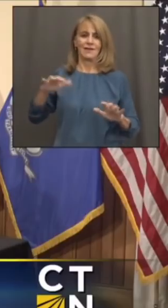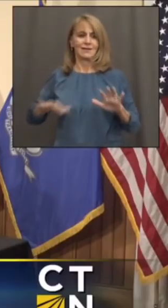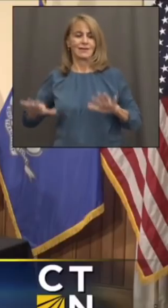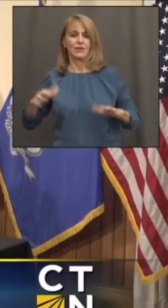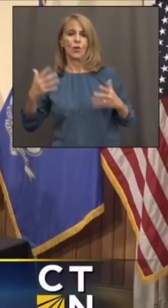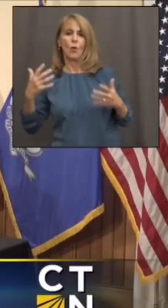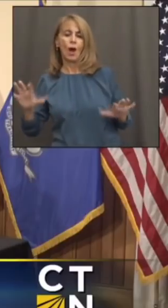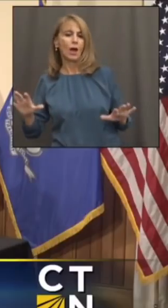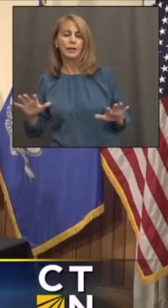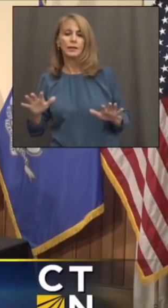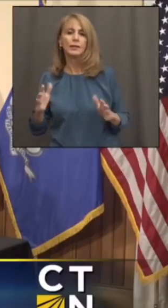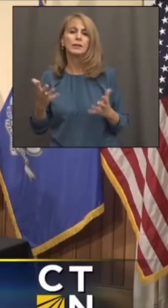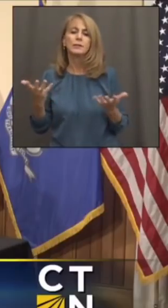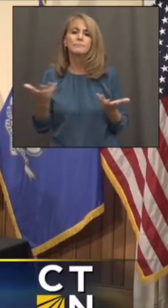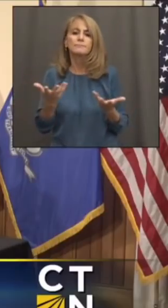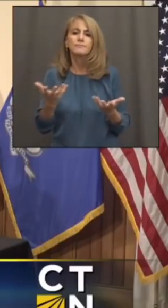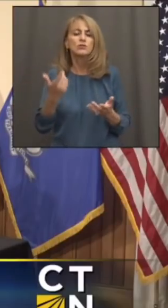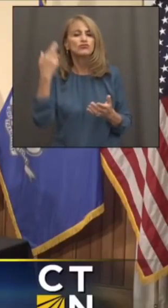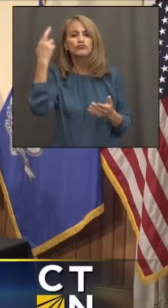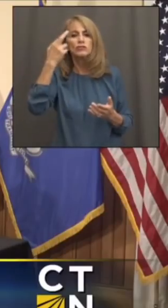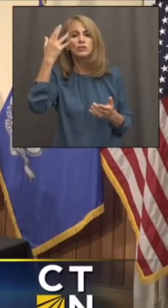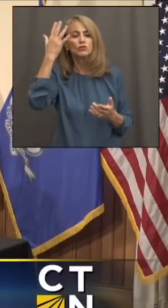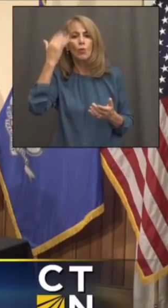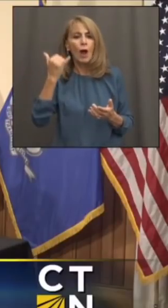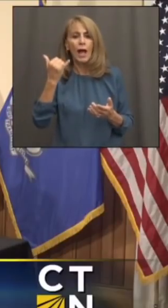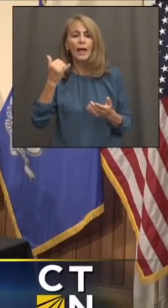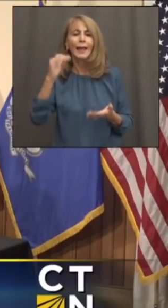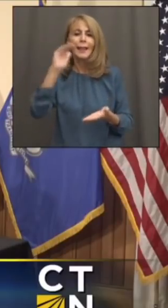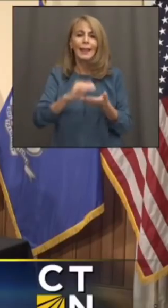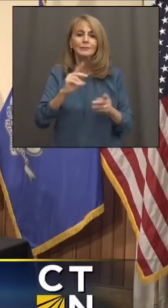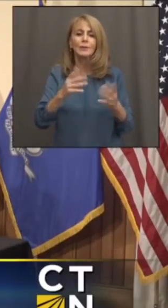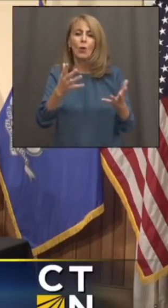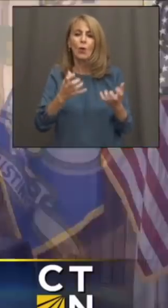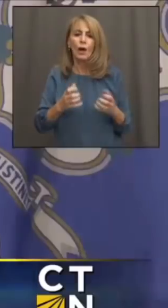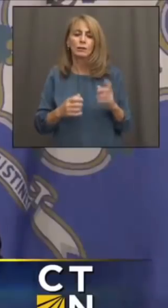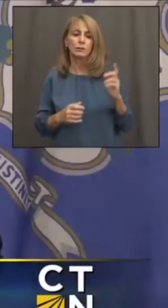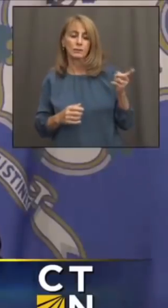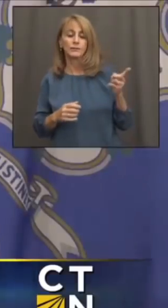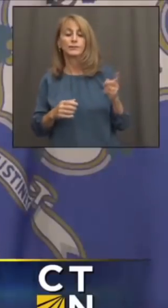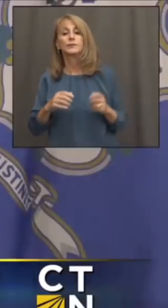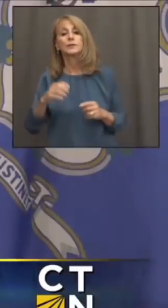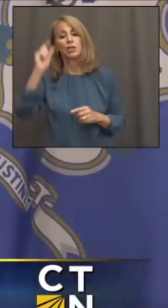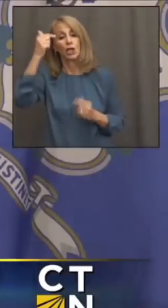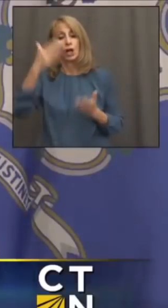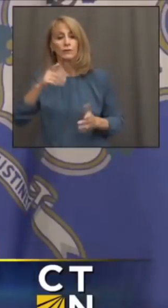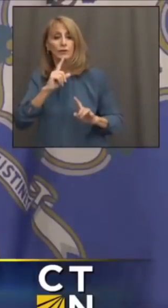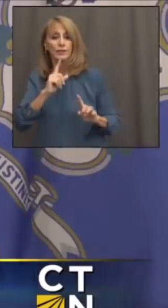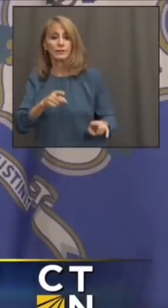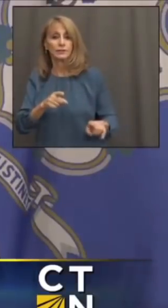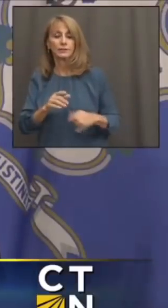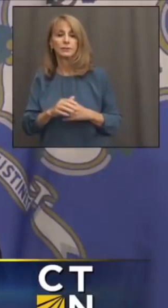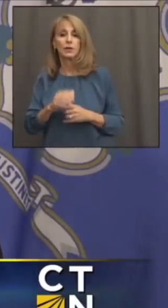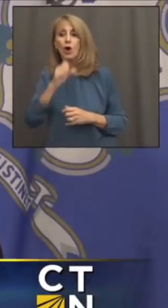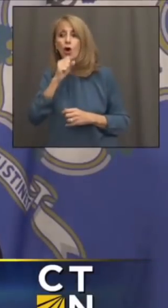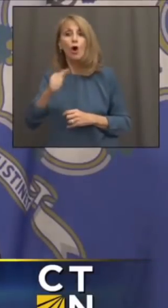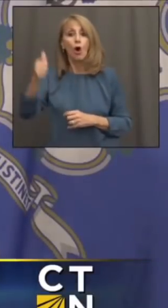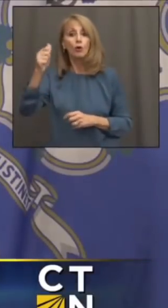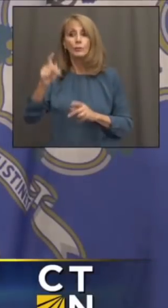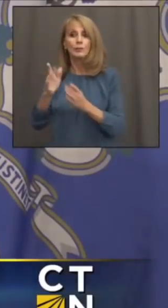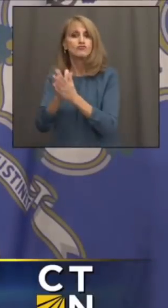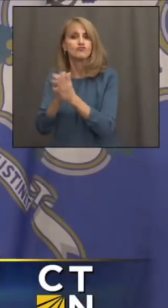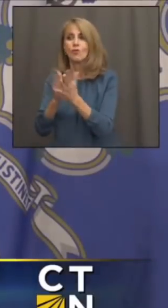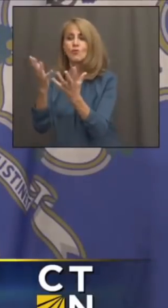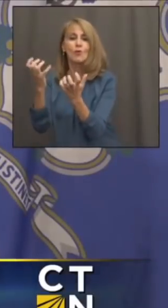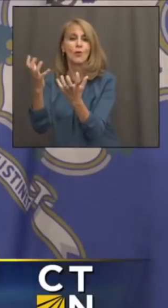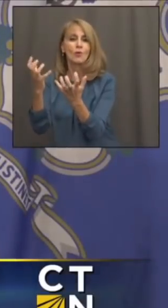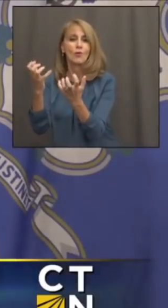populations? What's sort of what are the reasons behind that? I think the older populations who are the ones most eager to get vaccinated,